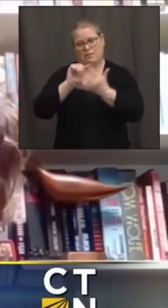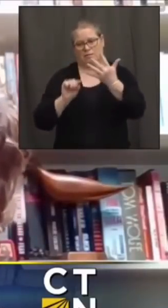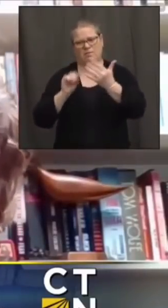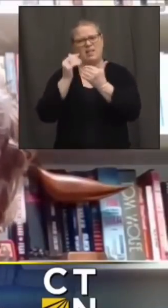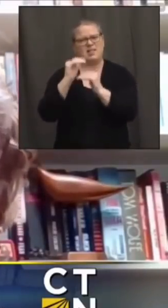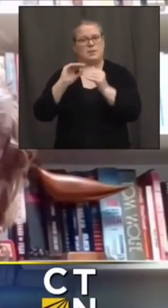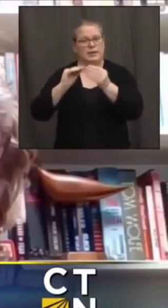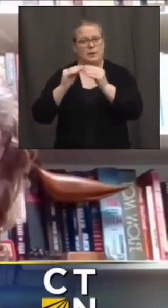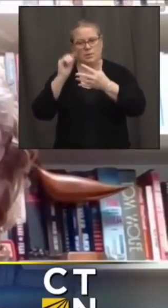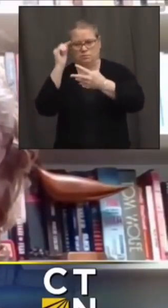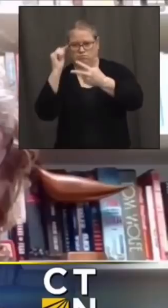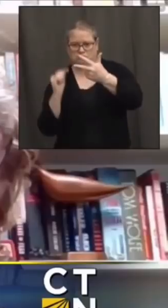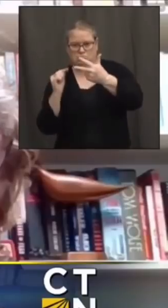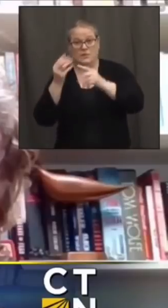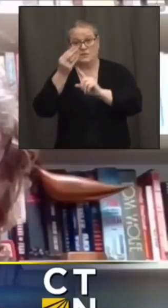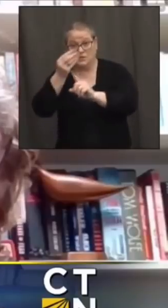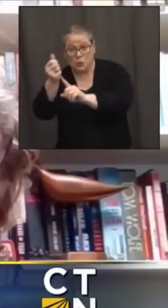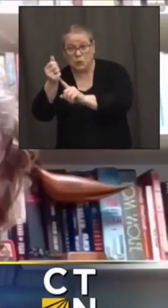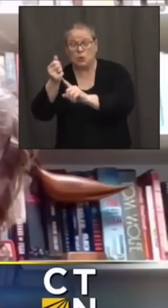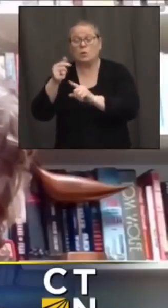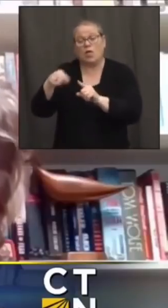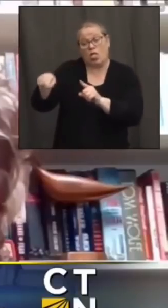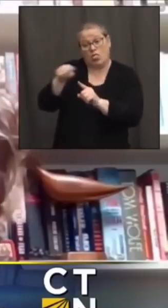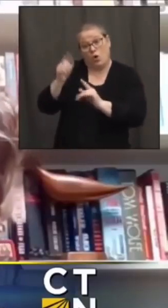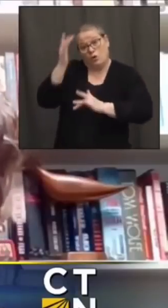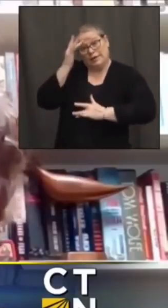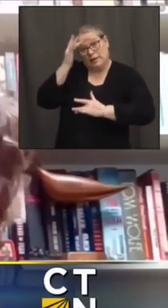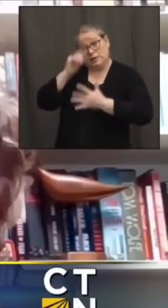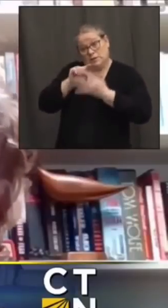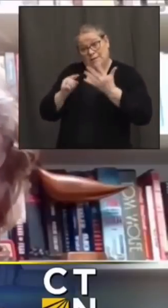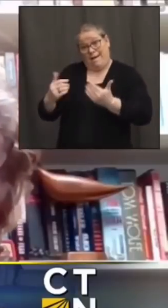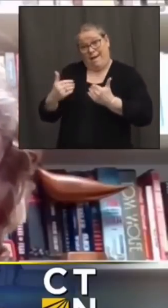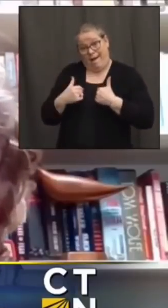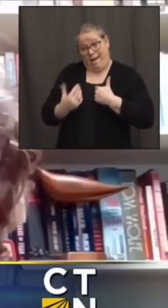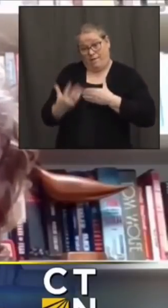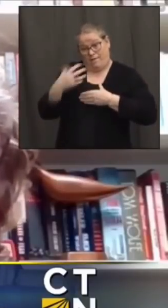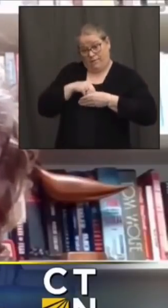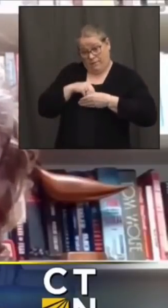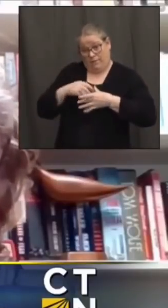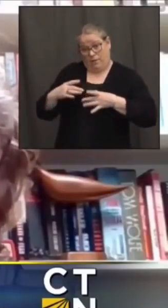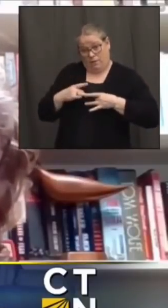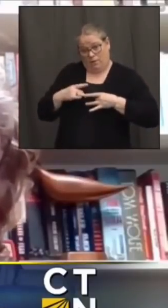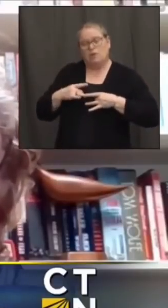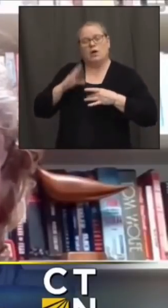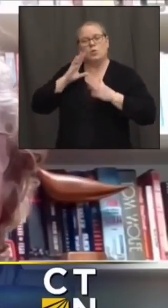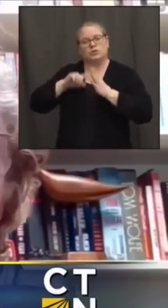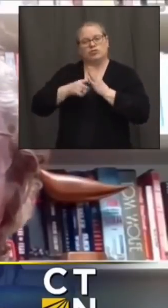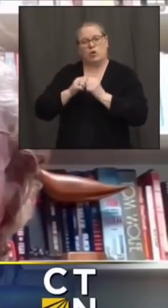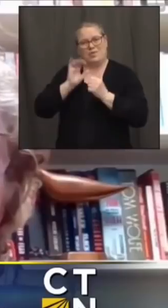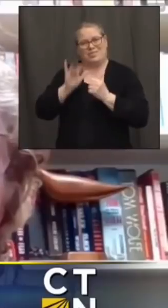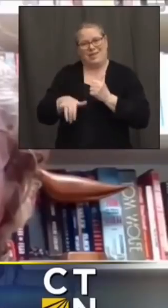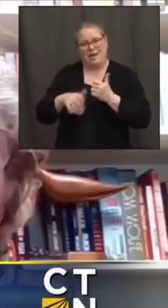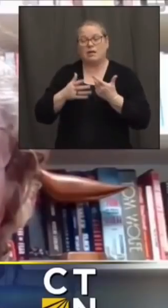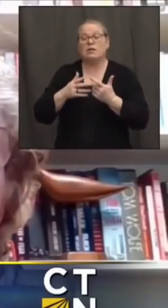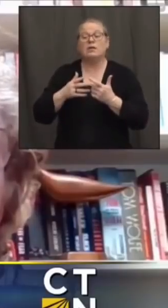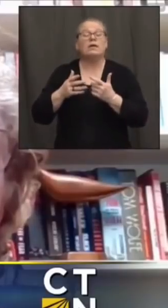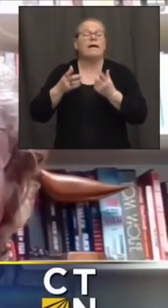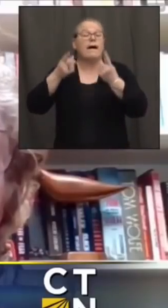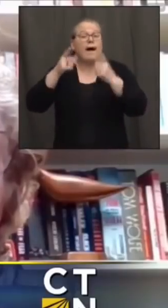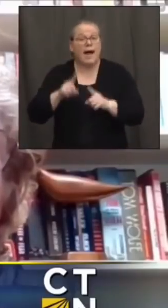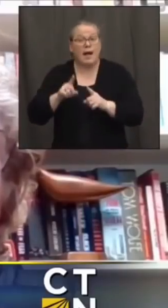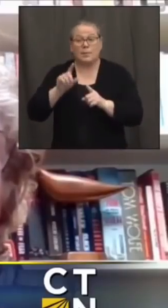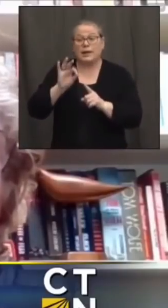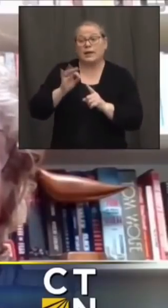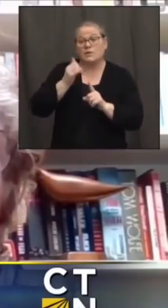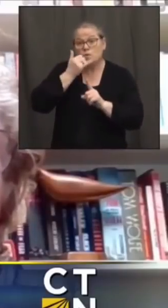and it's likely we will need some sort of verification whether it's an order or um other communication from a provider